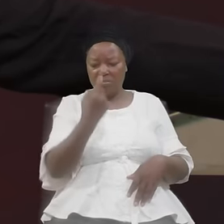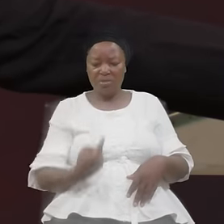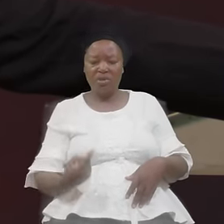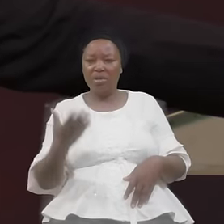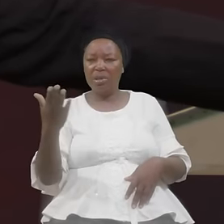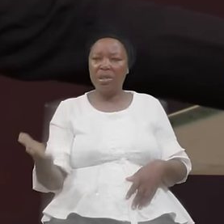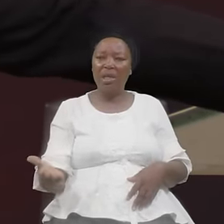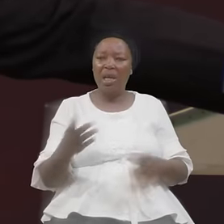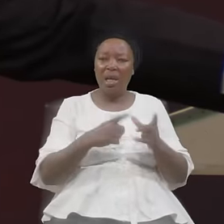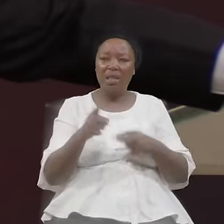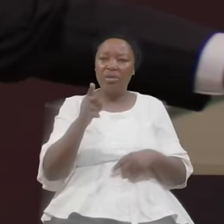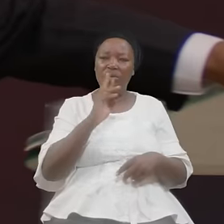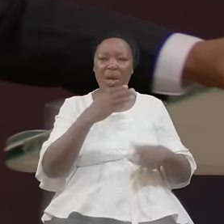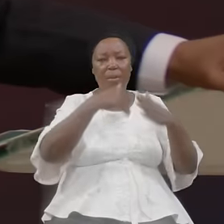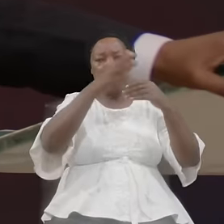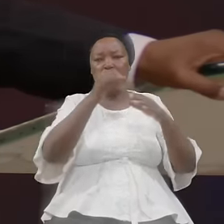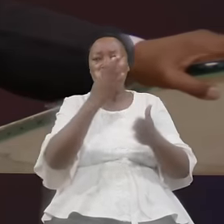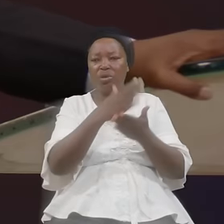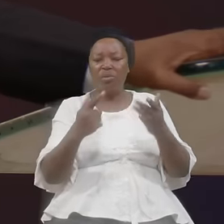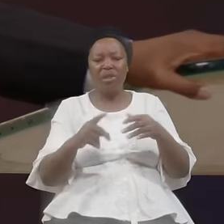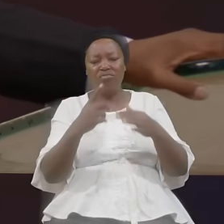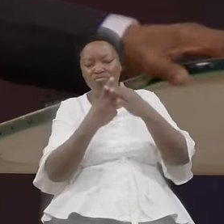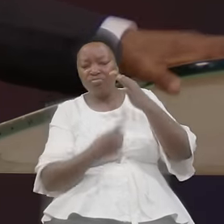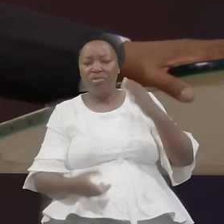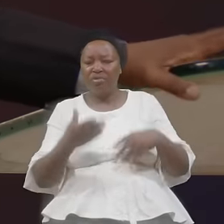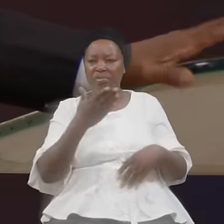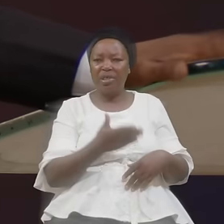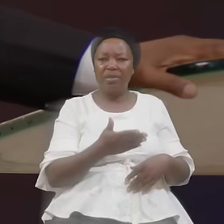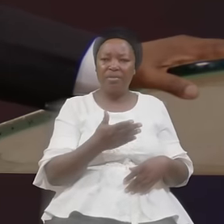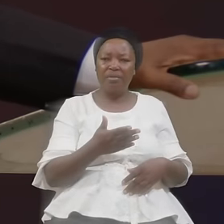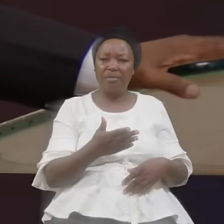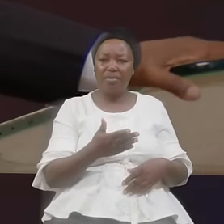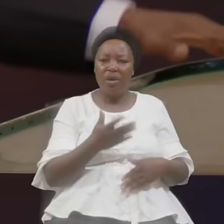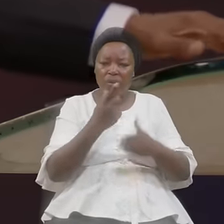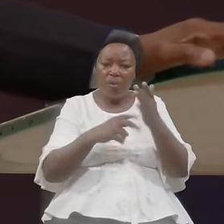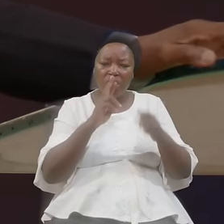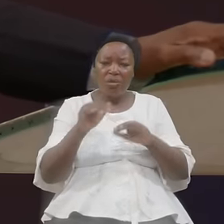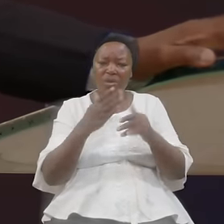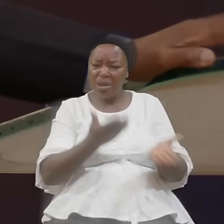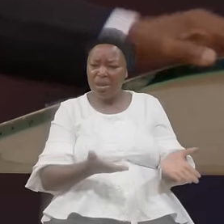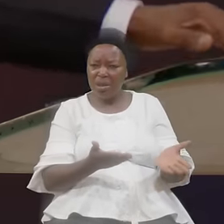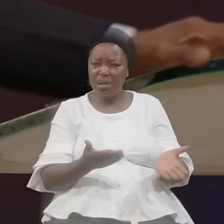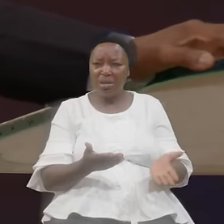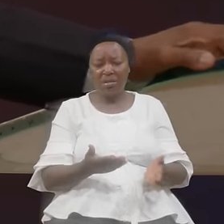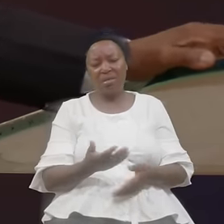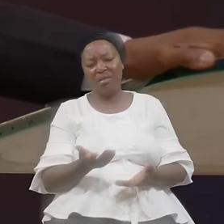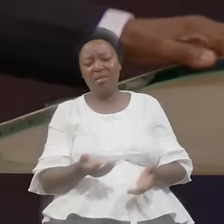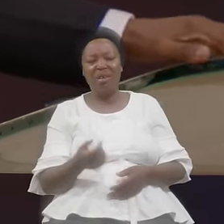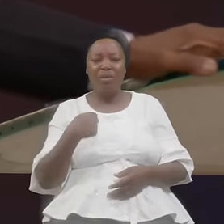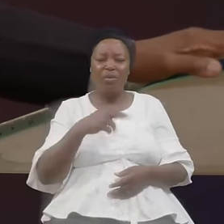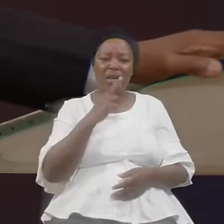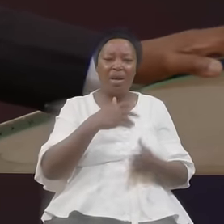And You Are Building Something Shallow There What Are You Doing Here We Are